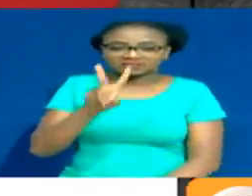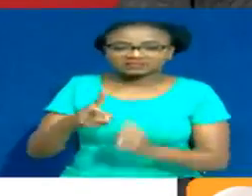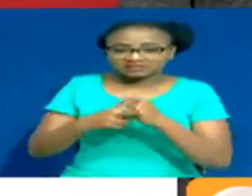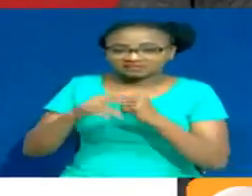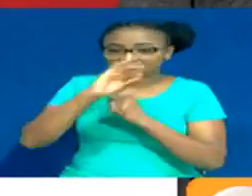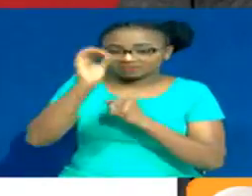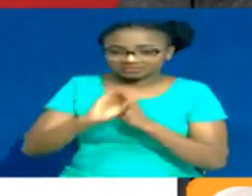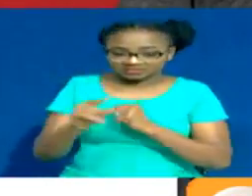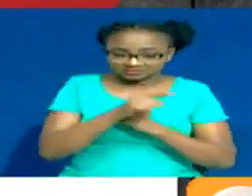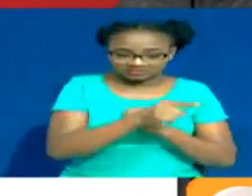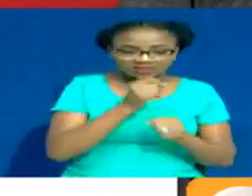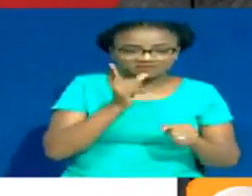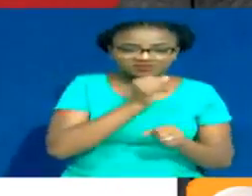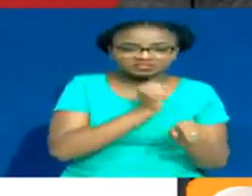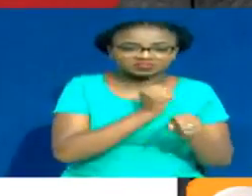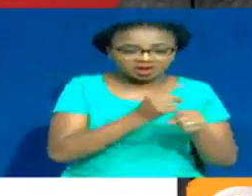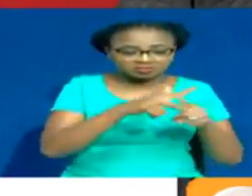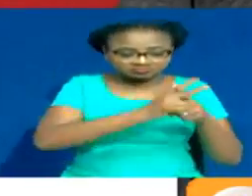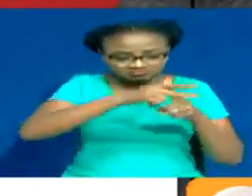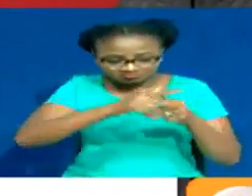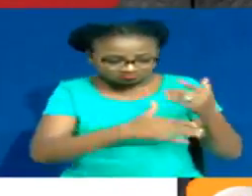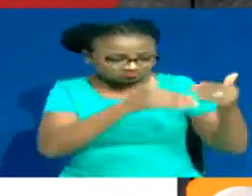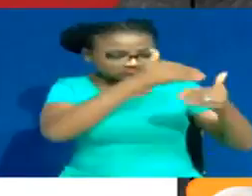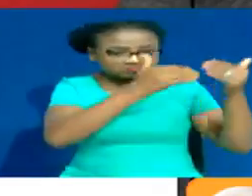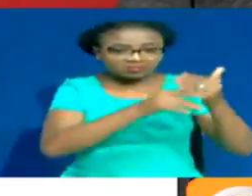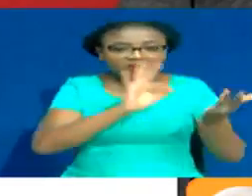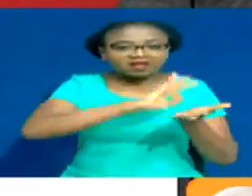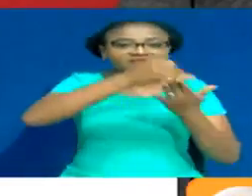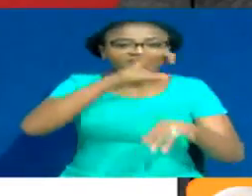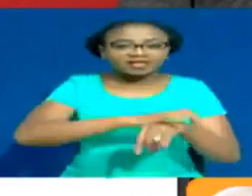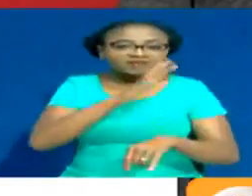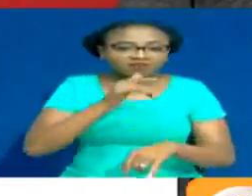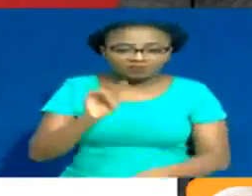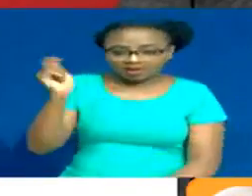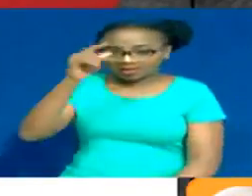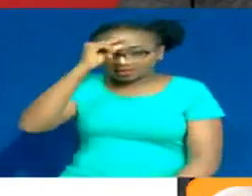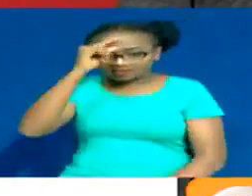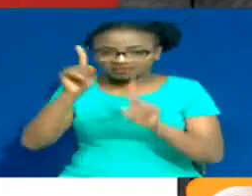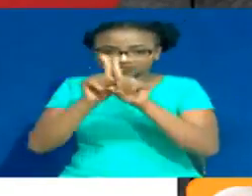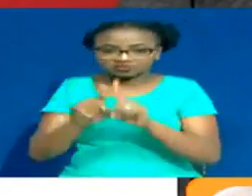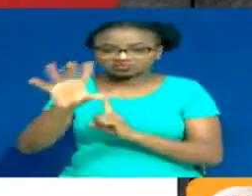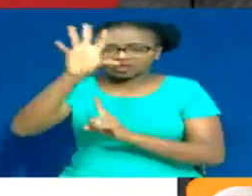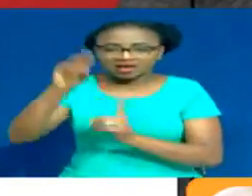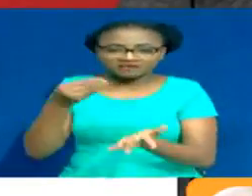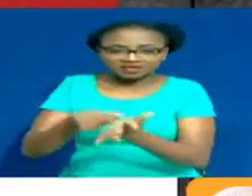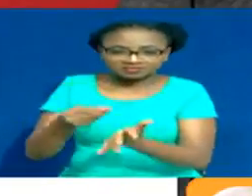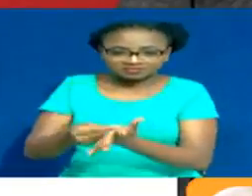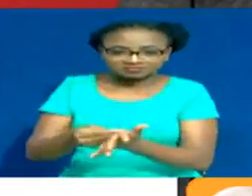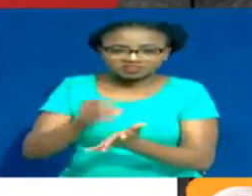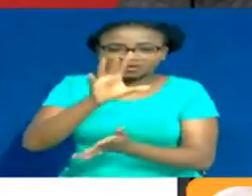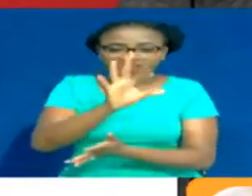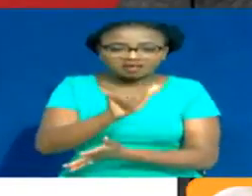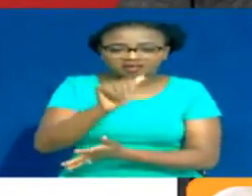% of the work has been completed for the project, jointly funded by the Kenyan government and the Africa Finance Development Bank,